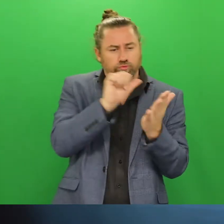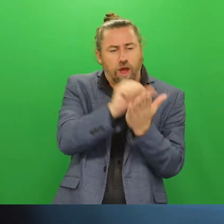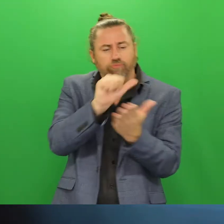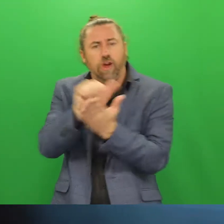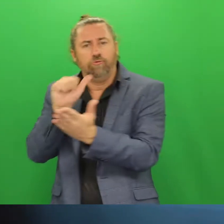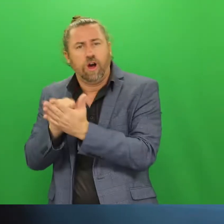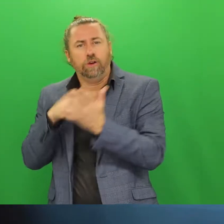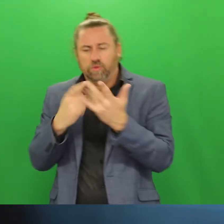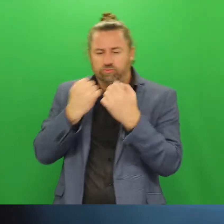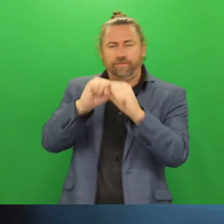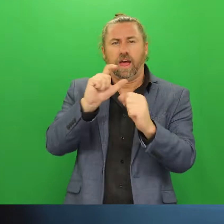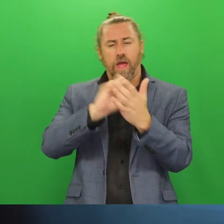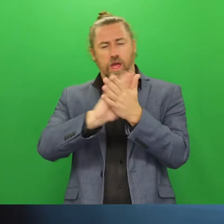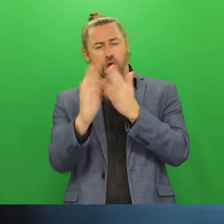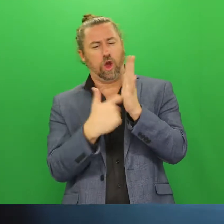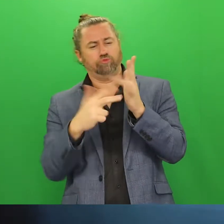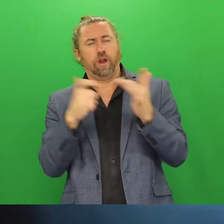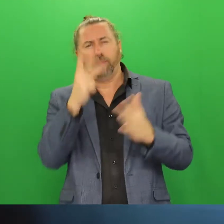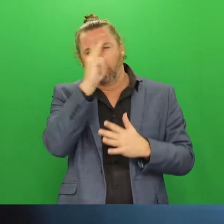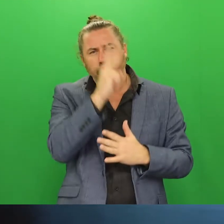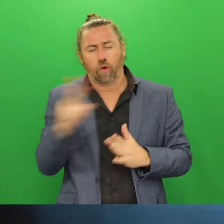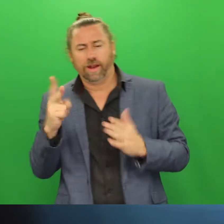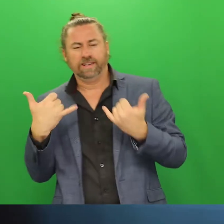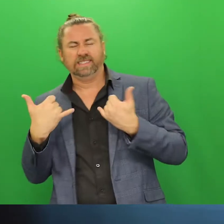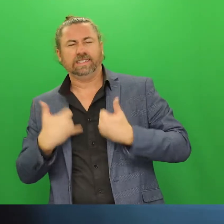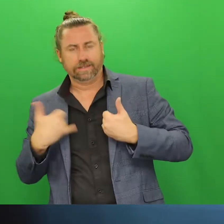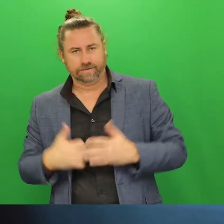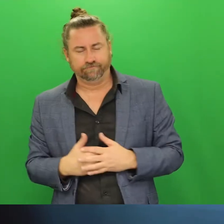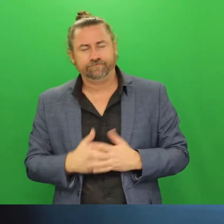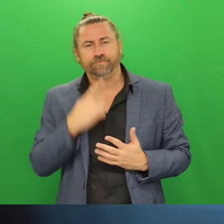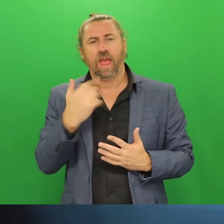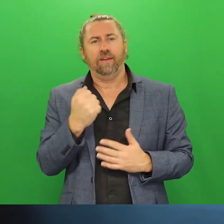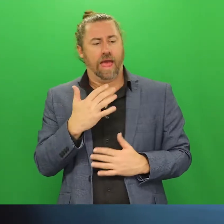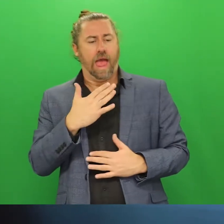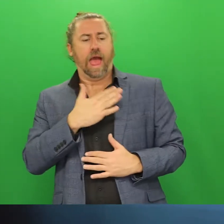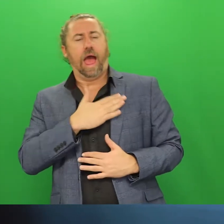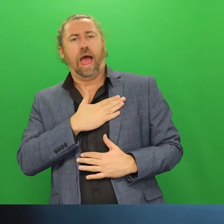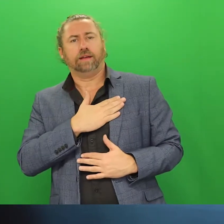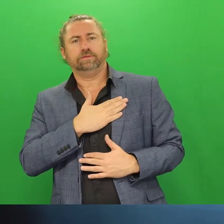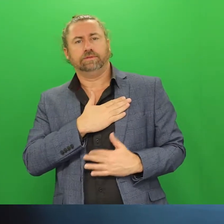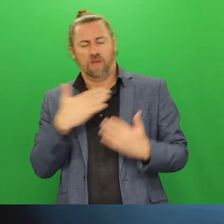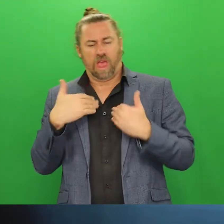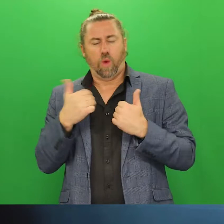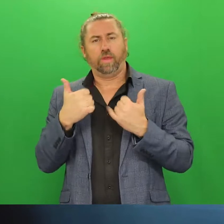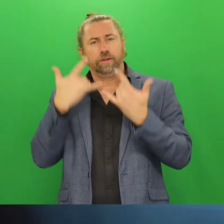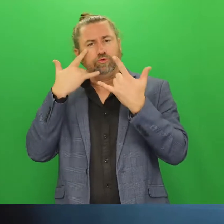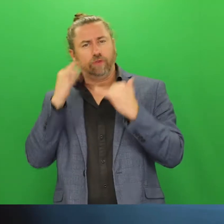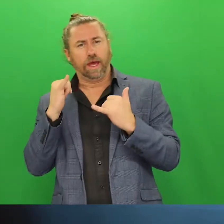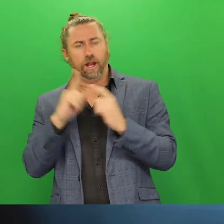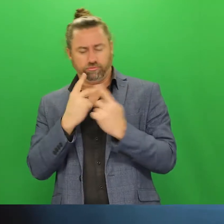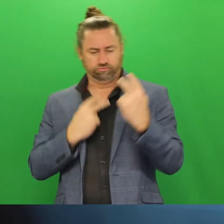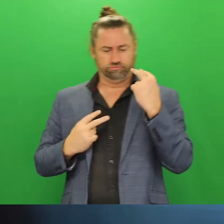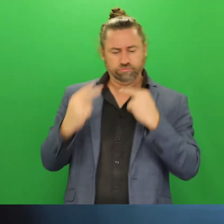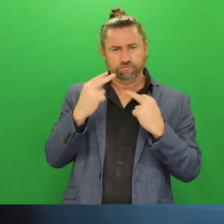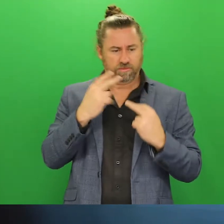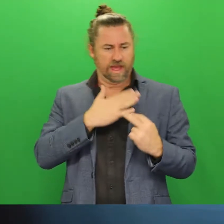risk of chronic disease. First of all, what is a heart health check and how can I get one? So heart health